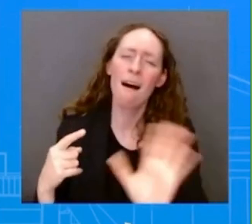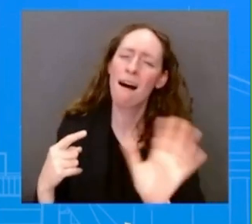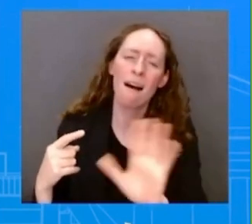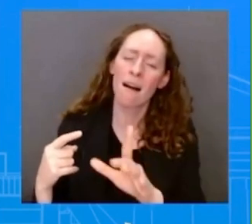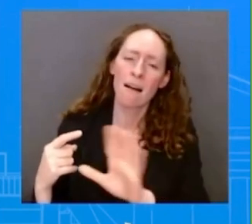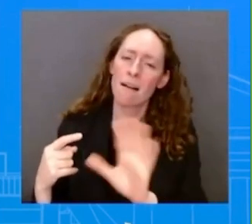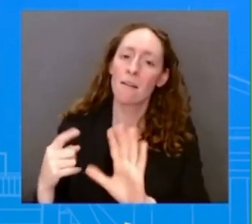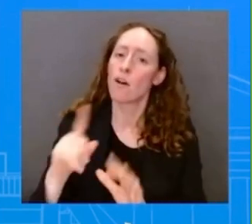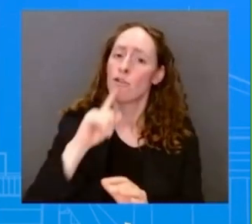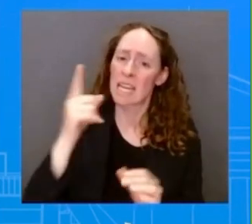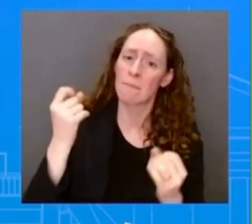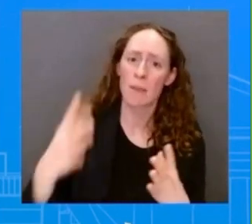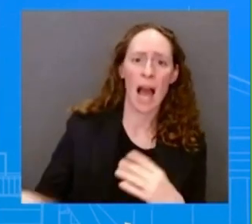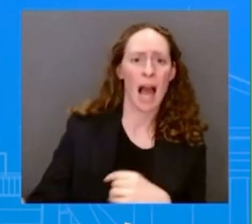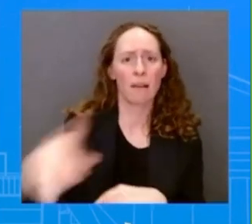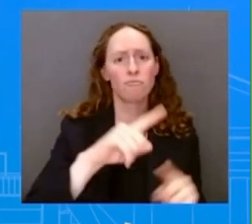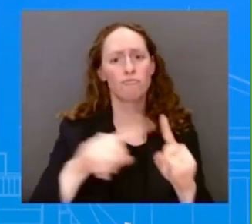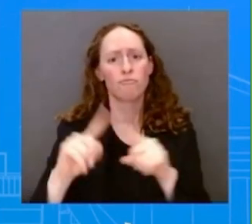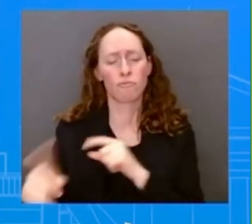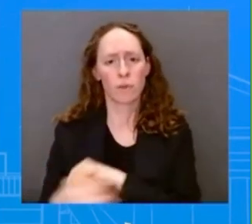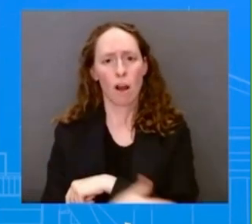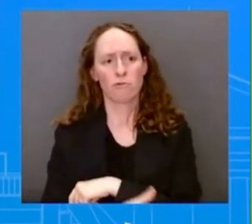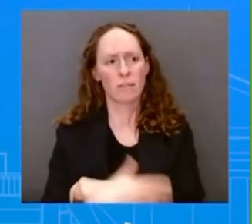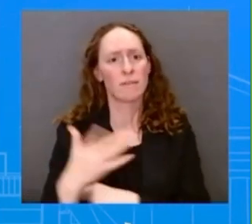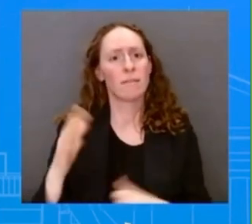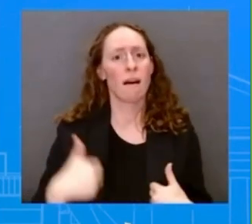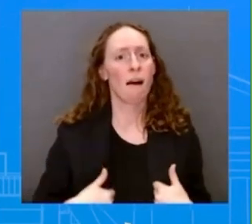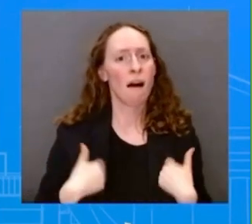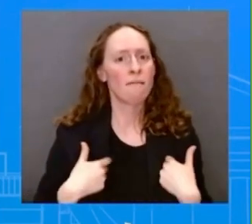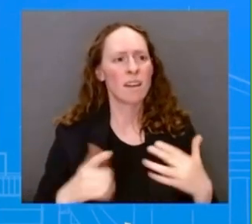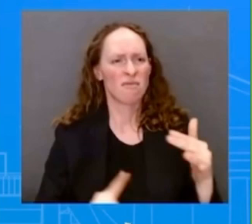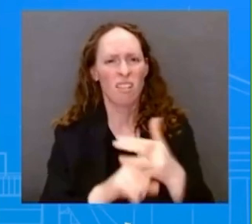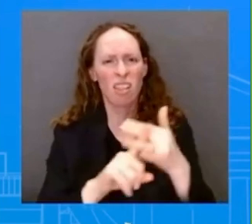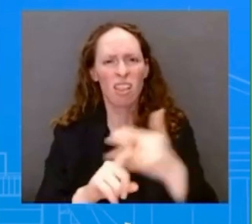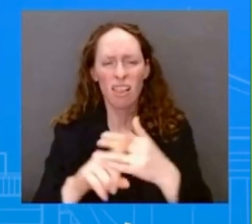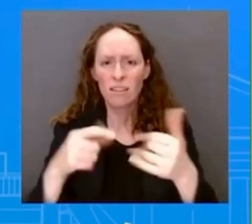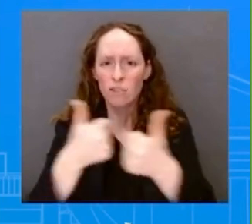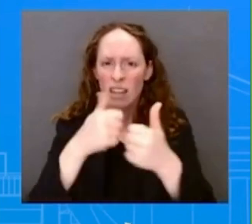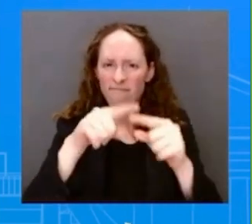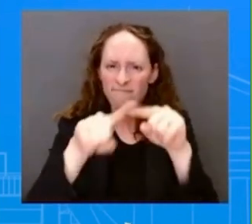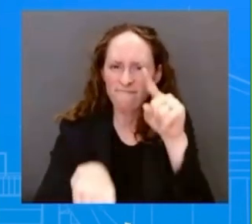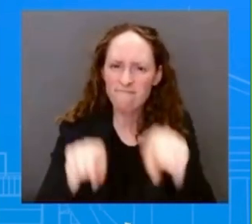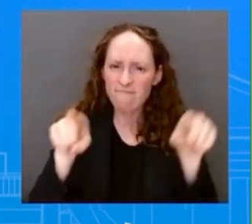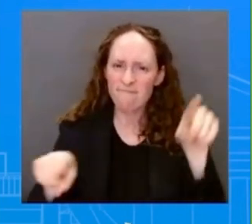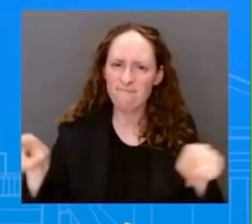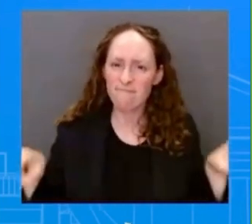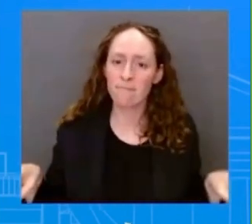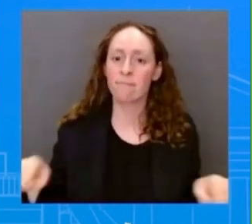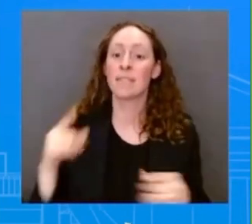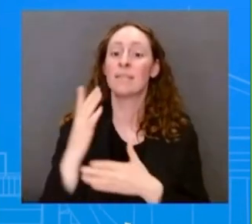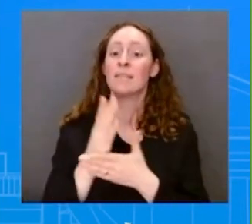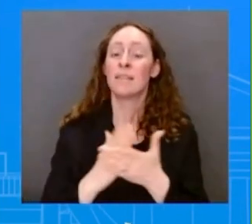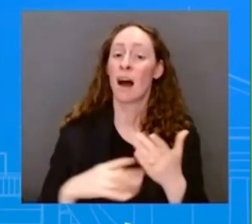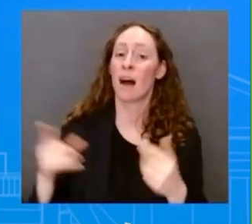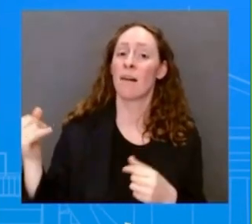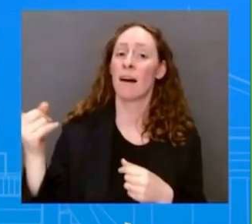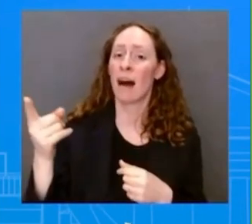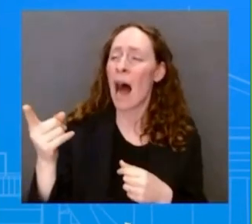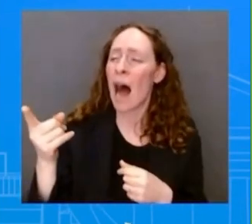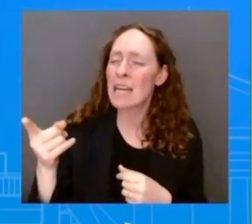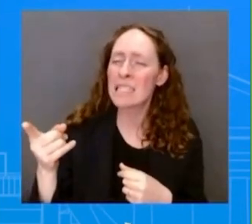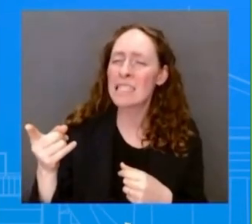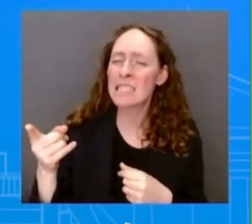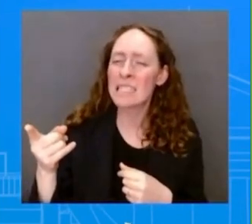to those challenges, you know, perfect every single time. That's why you do these things. So you can have those kinds of discussions, and you can work to